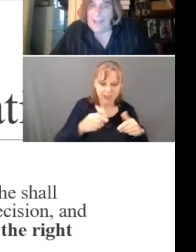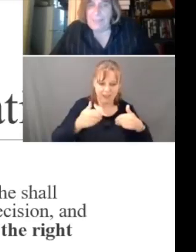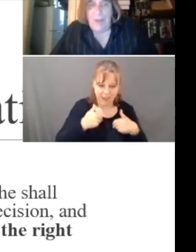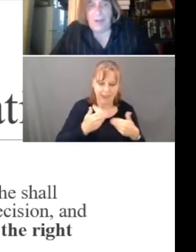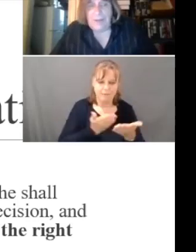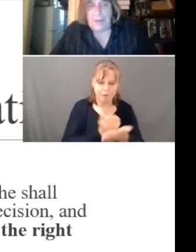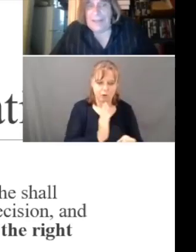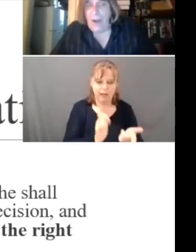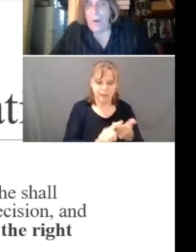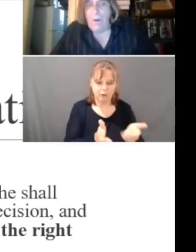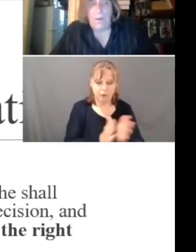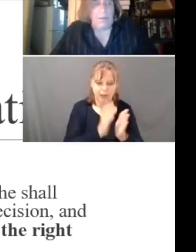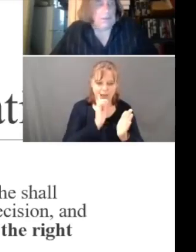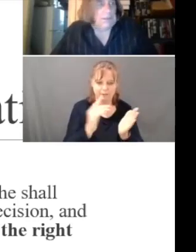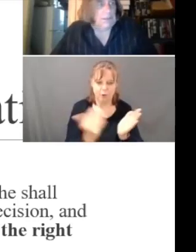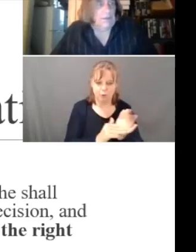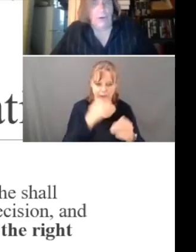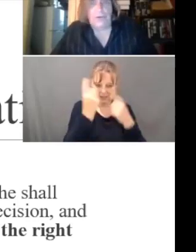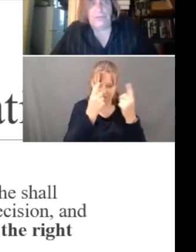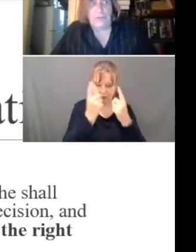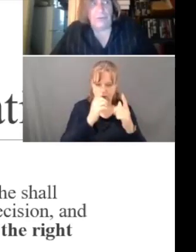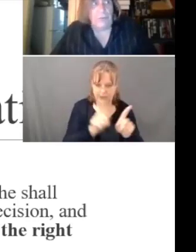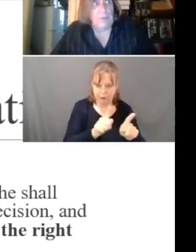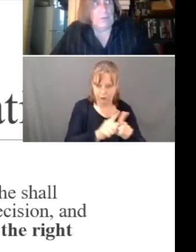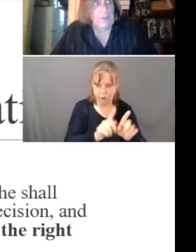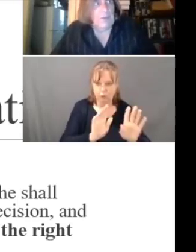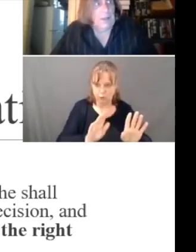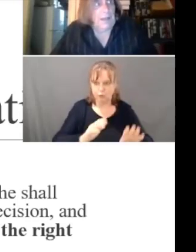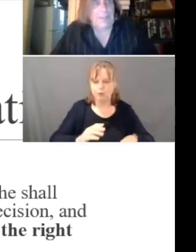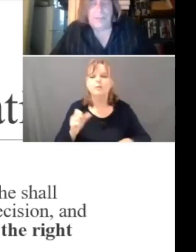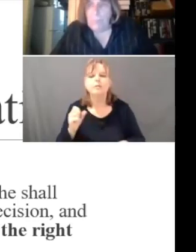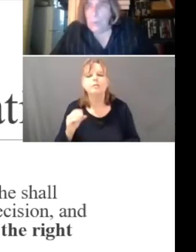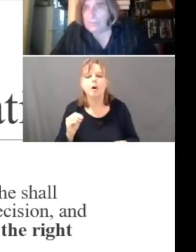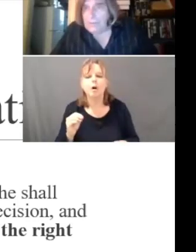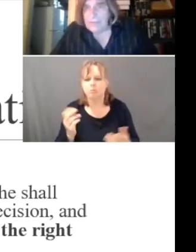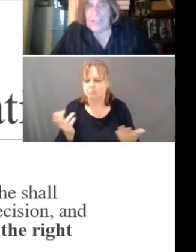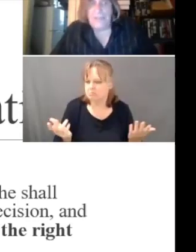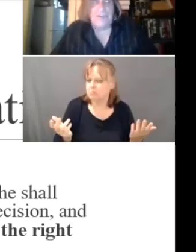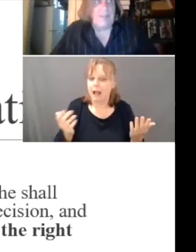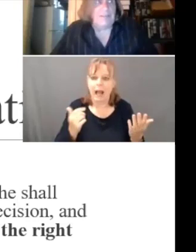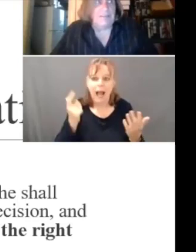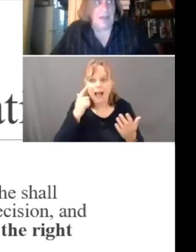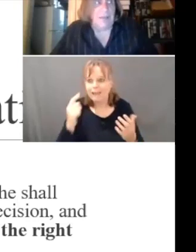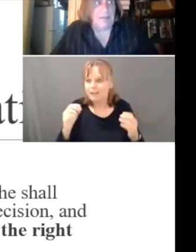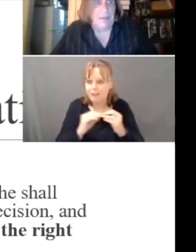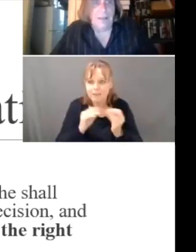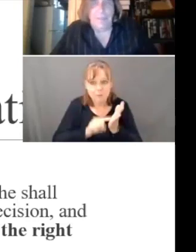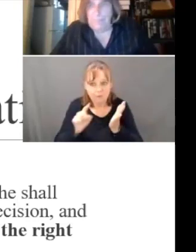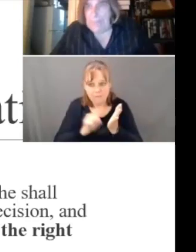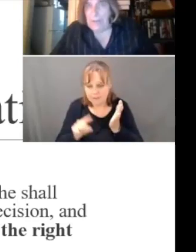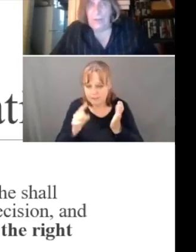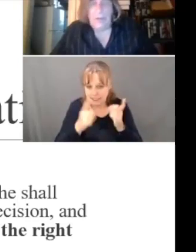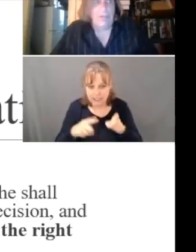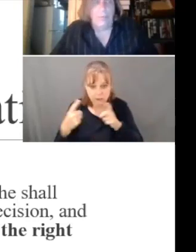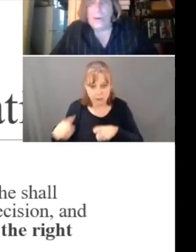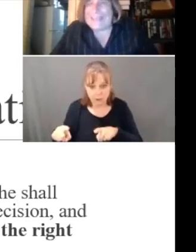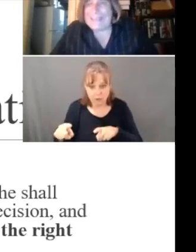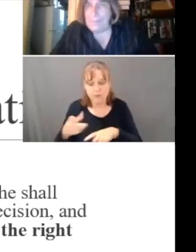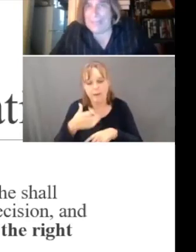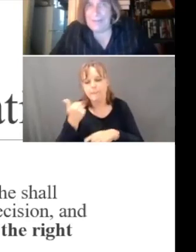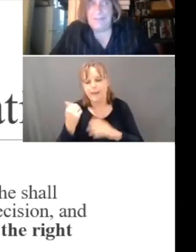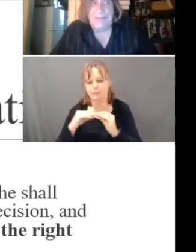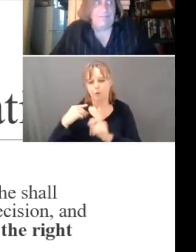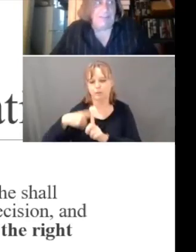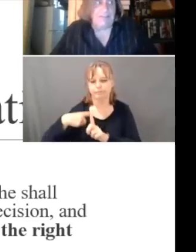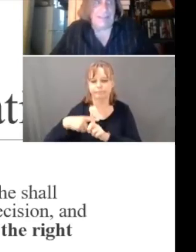and I am not in all averse to, I think the more investigation that's done, the better, the more